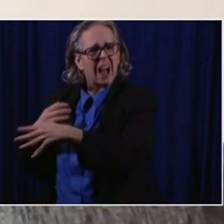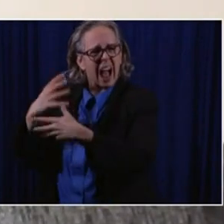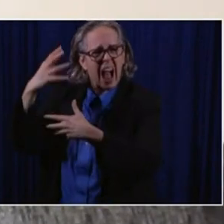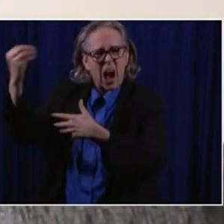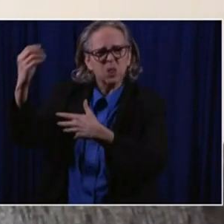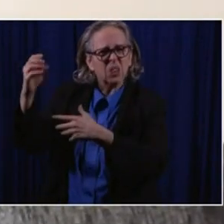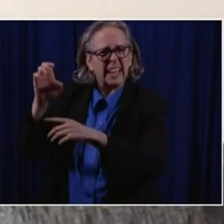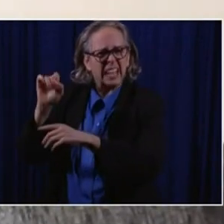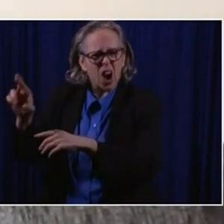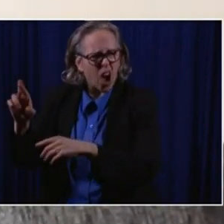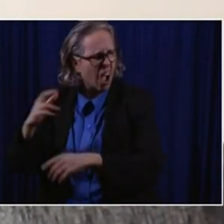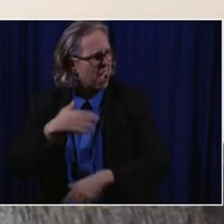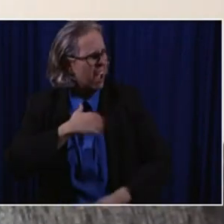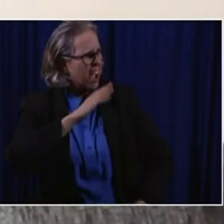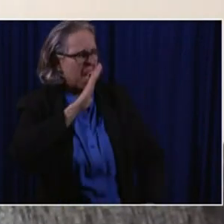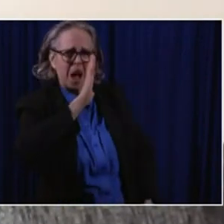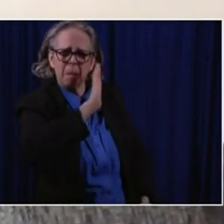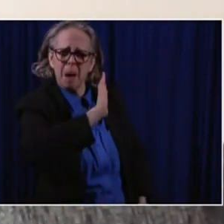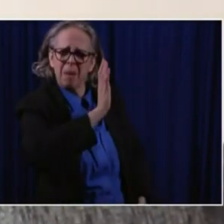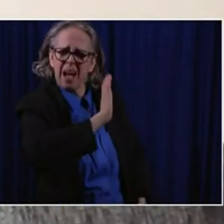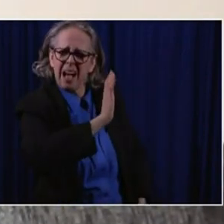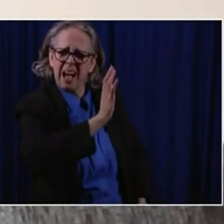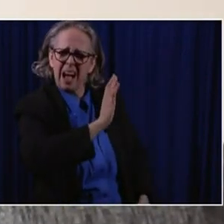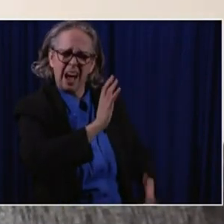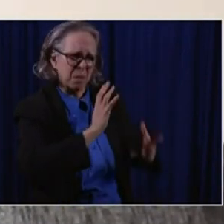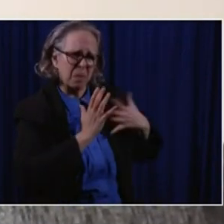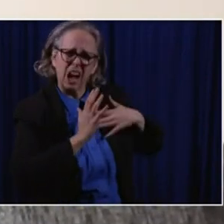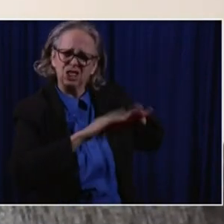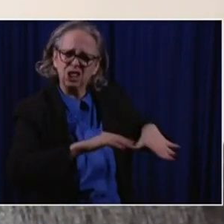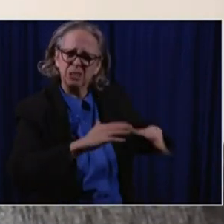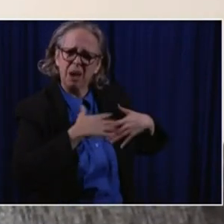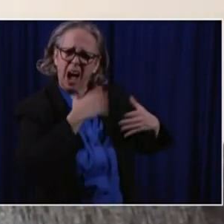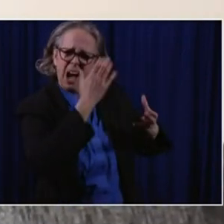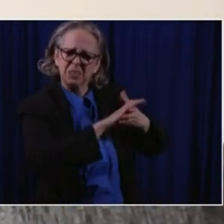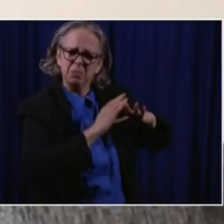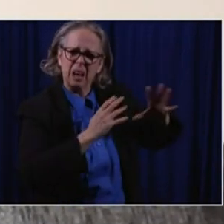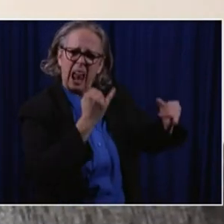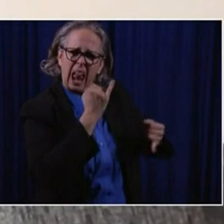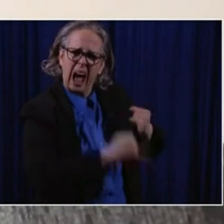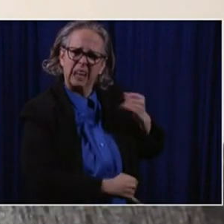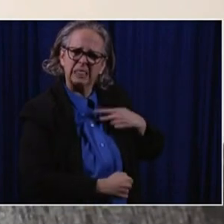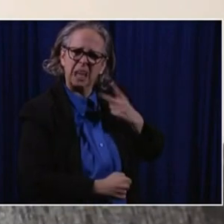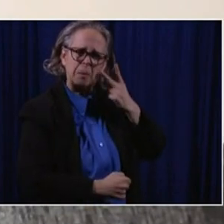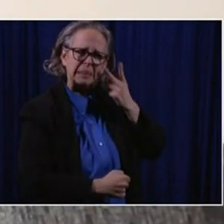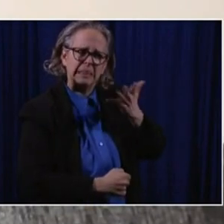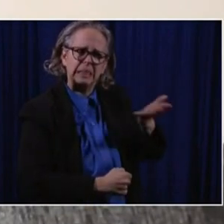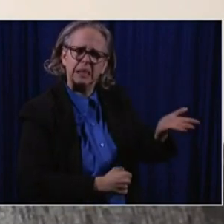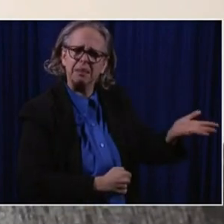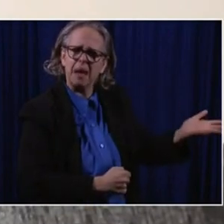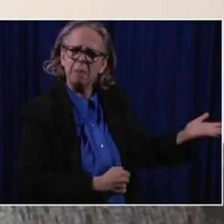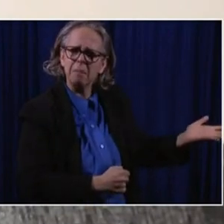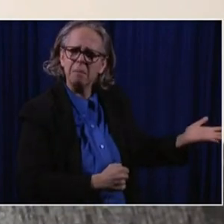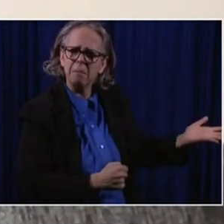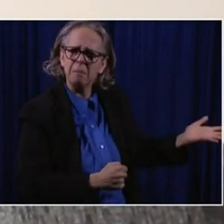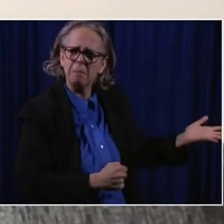knew how sick I was. And I didn't know if that was the last time I would ever see my family. And, um,